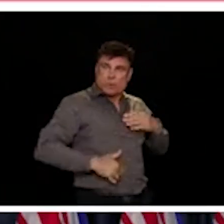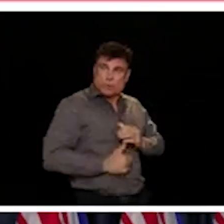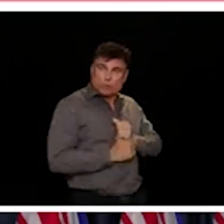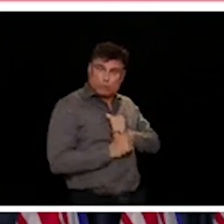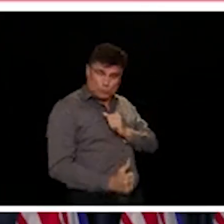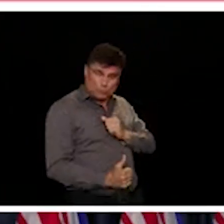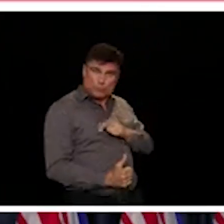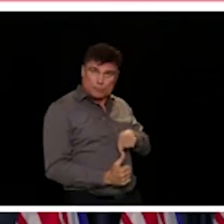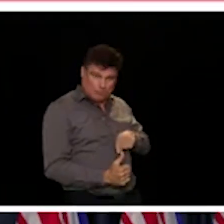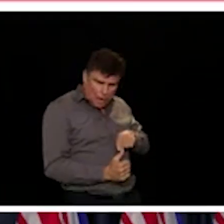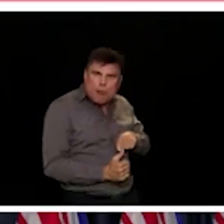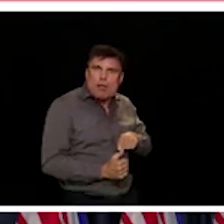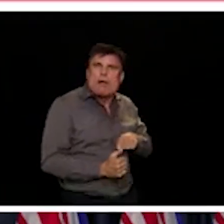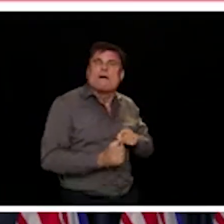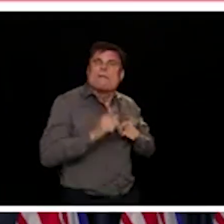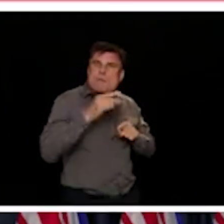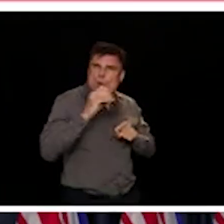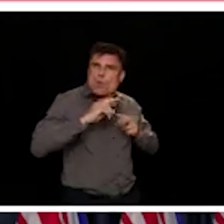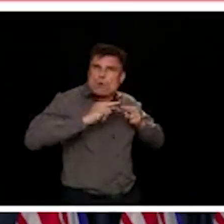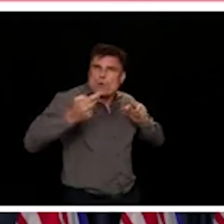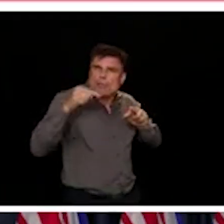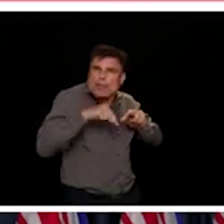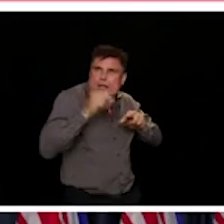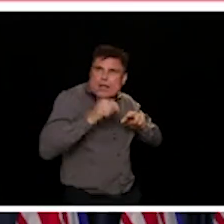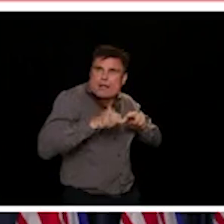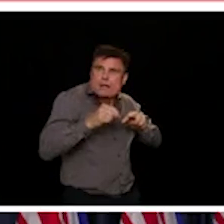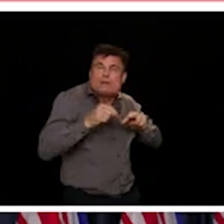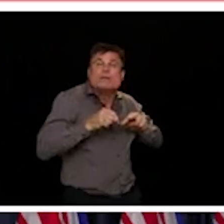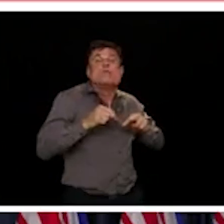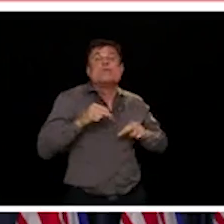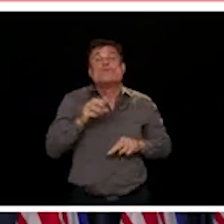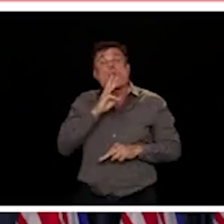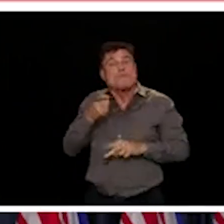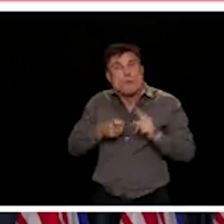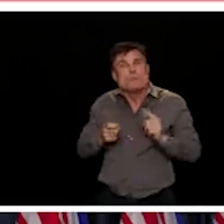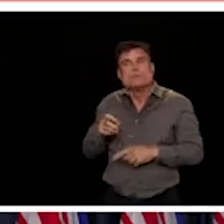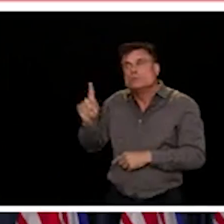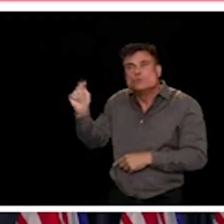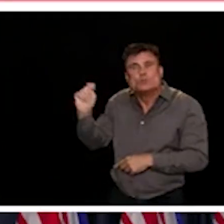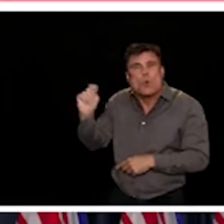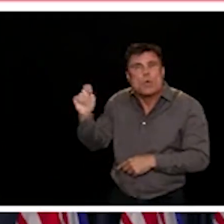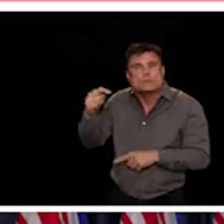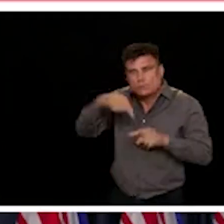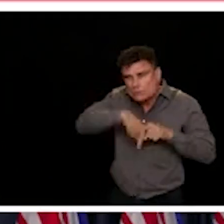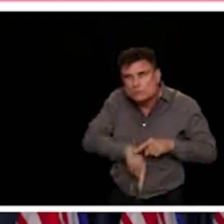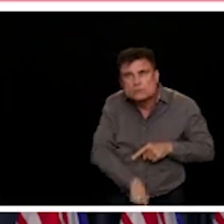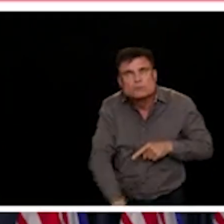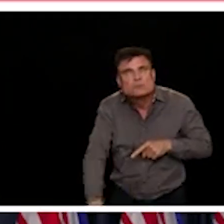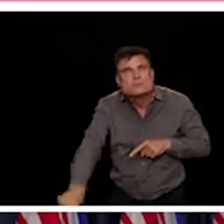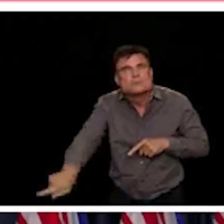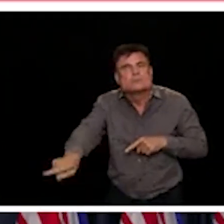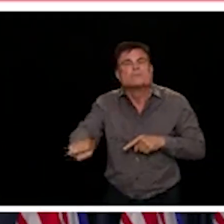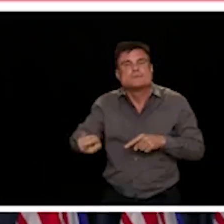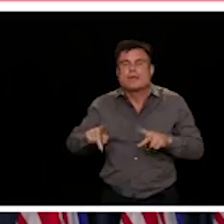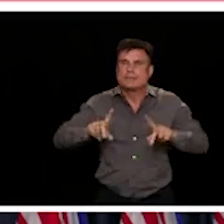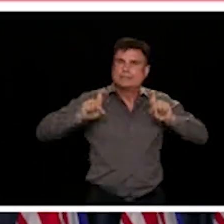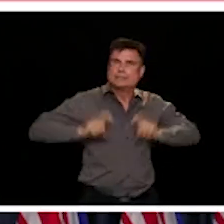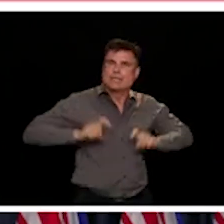Finally, I want to talk about some of our modelling and analysis and the things that we've been doing doing and where we are in terms of